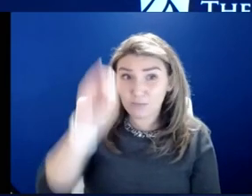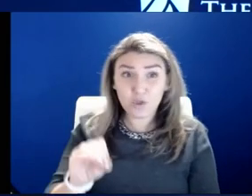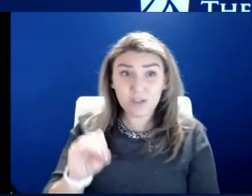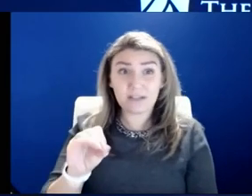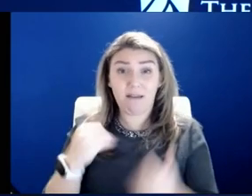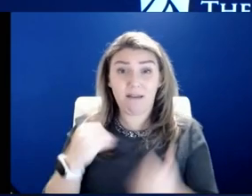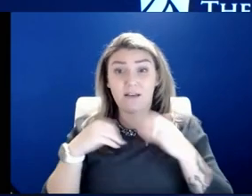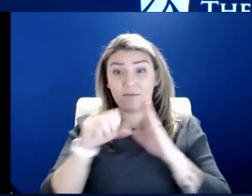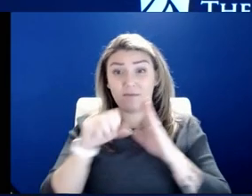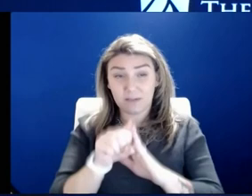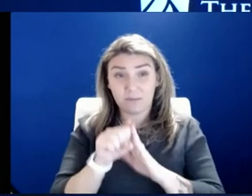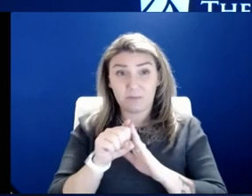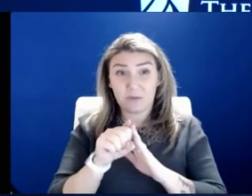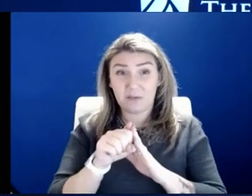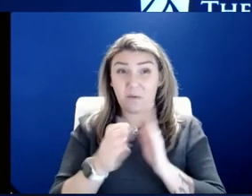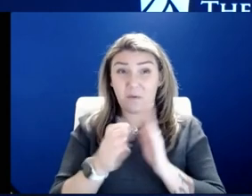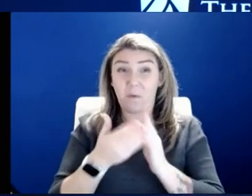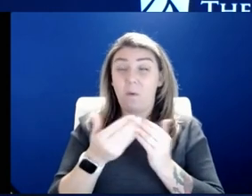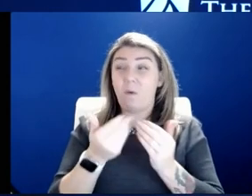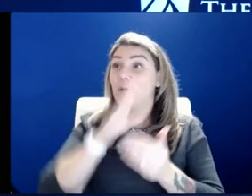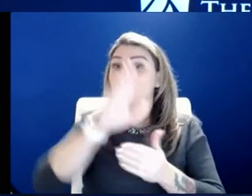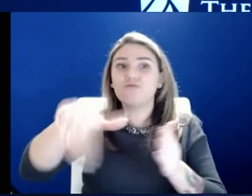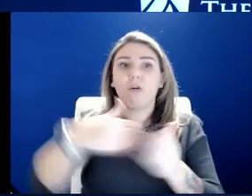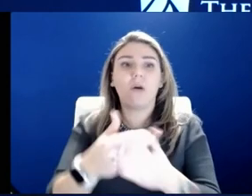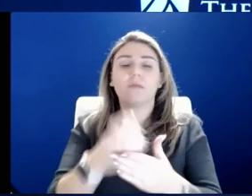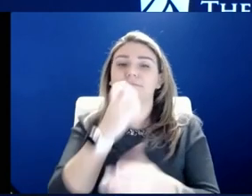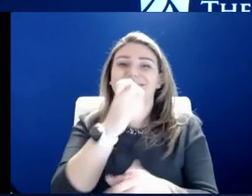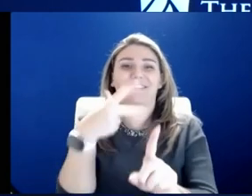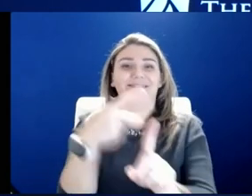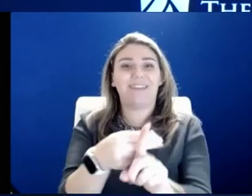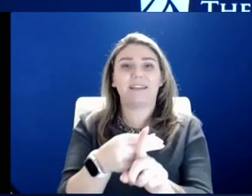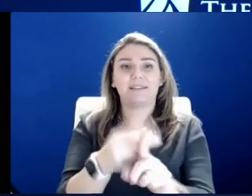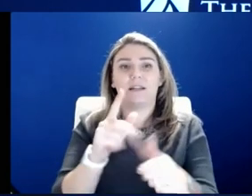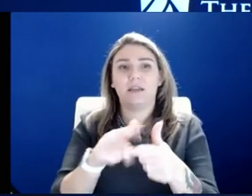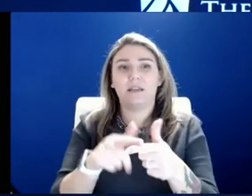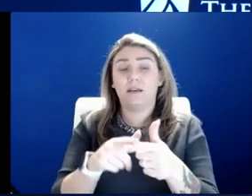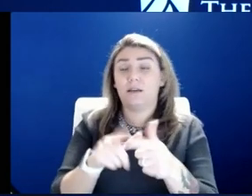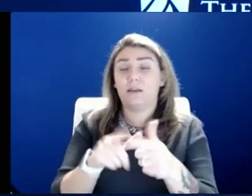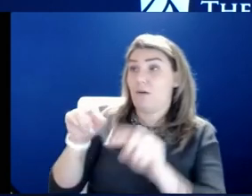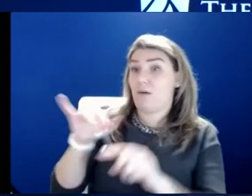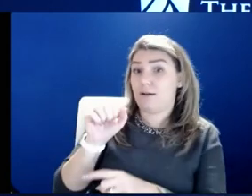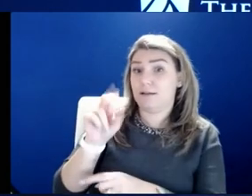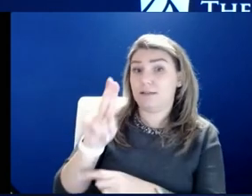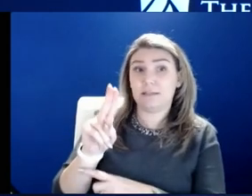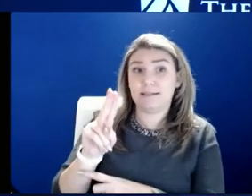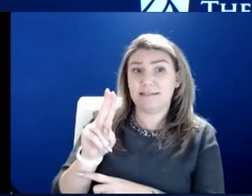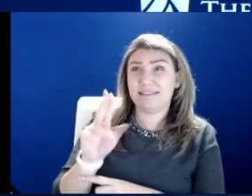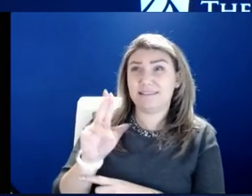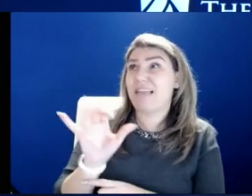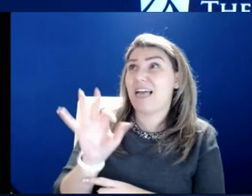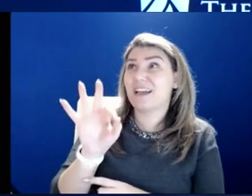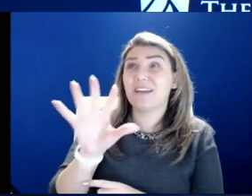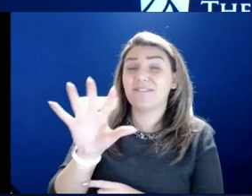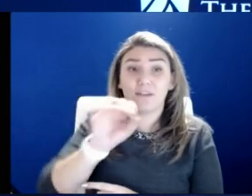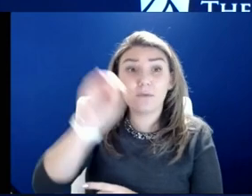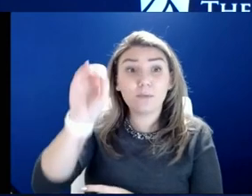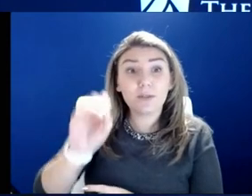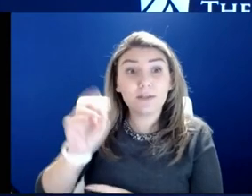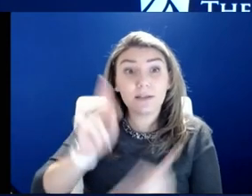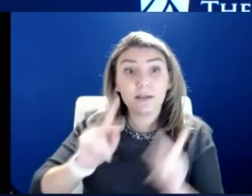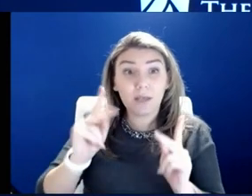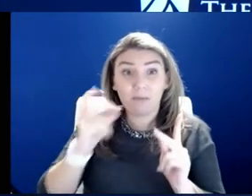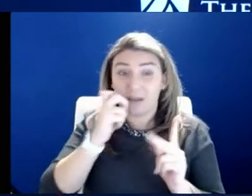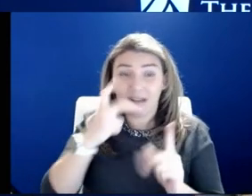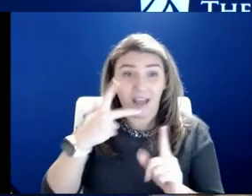And almost all of those people are unvaccinated. And then if you go to the ICU, it's like 95% of people are unvaccinated.